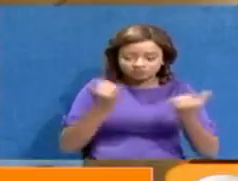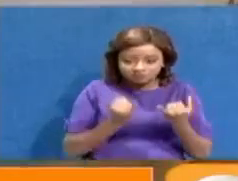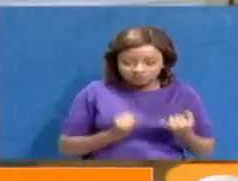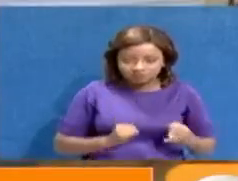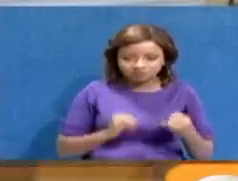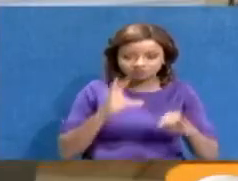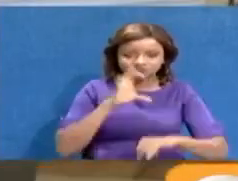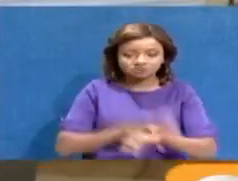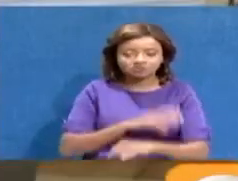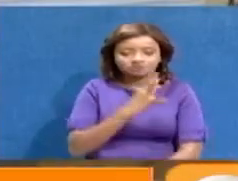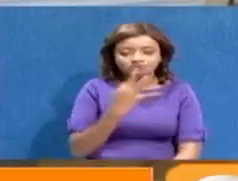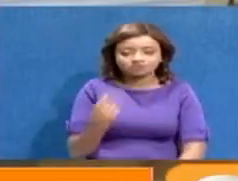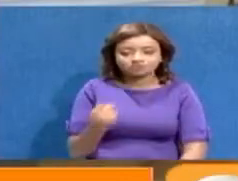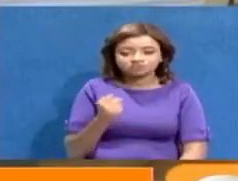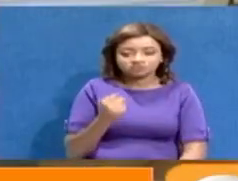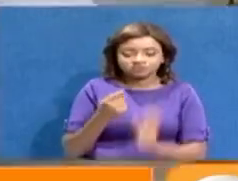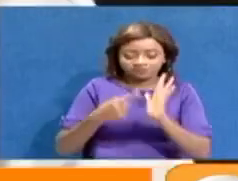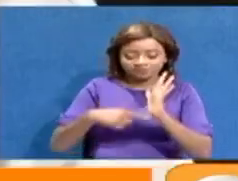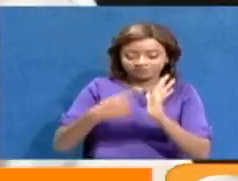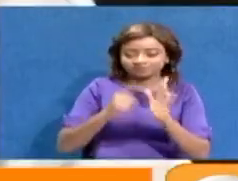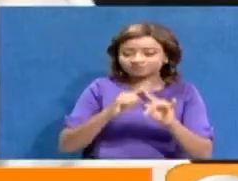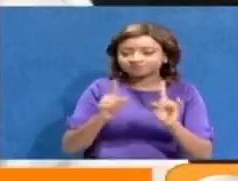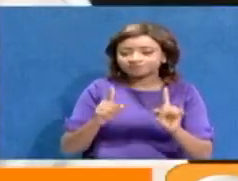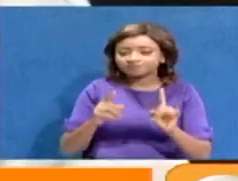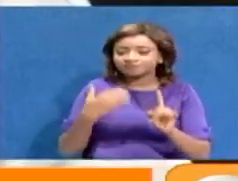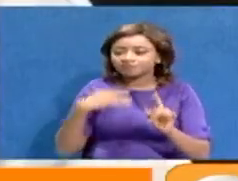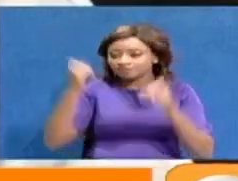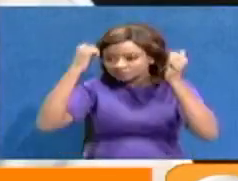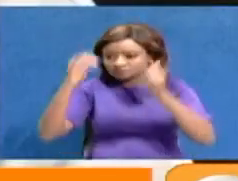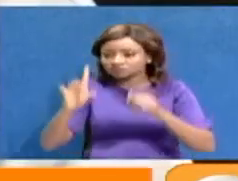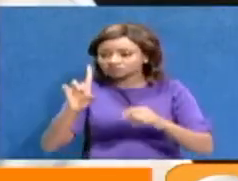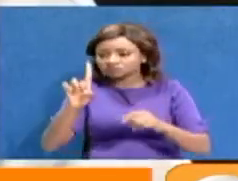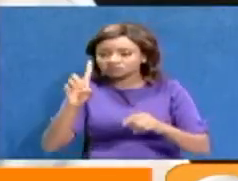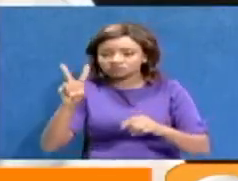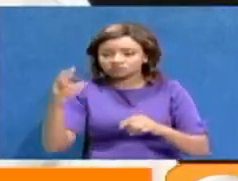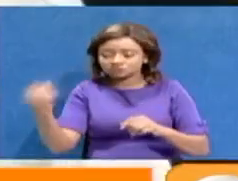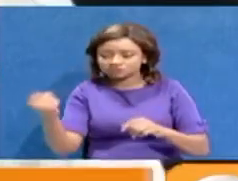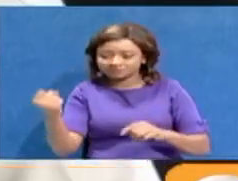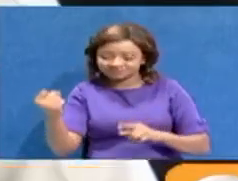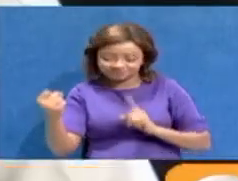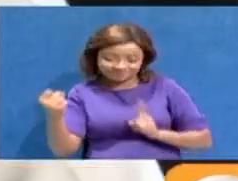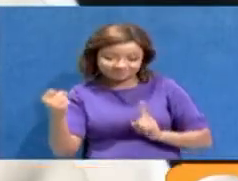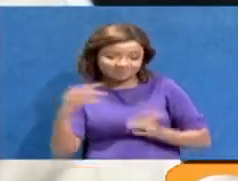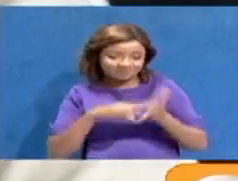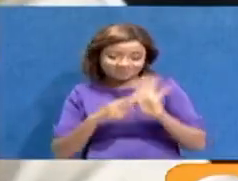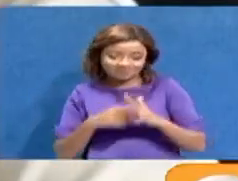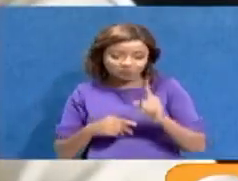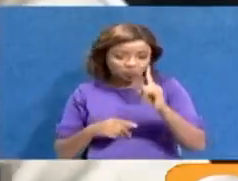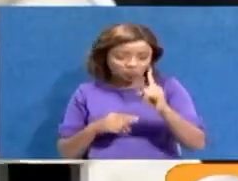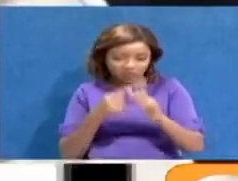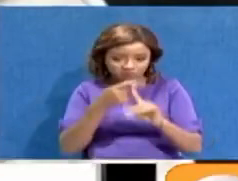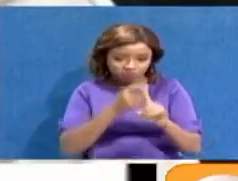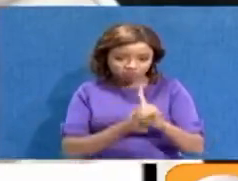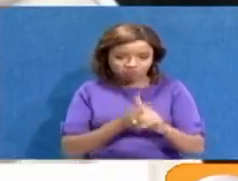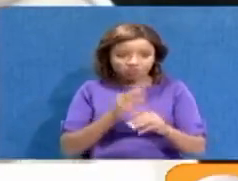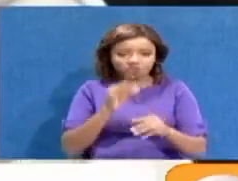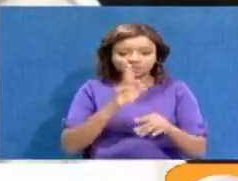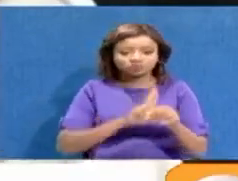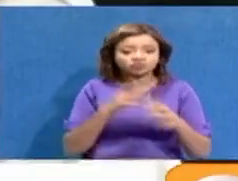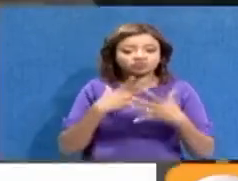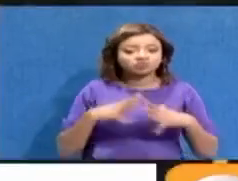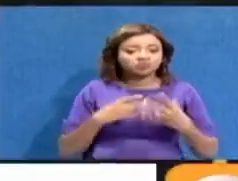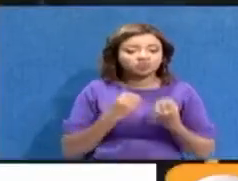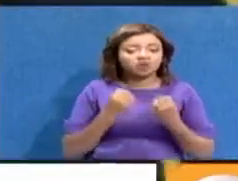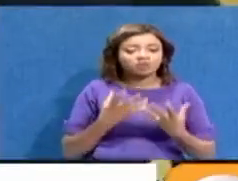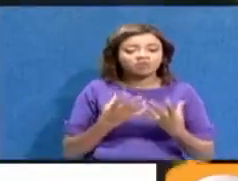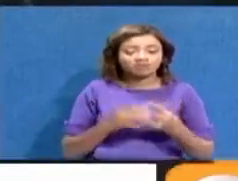the population of 125. That is giving us a ratio of 3 to 1 or 1 to